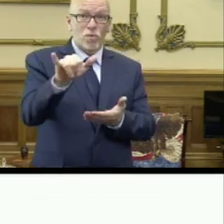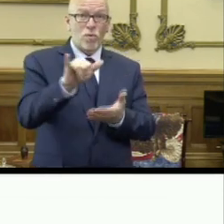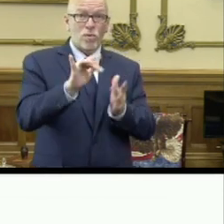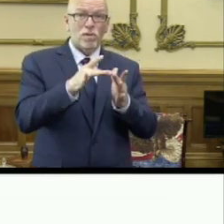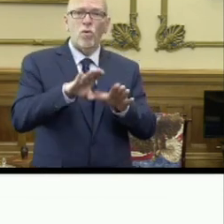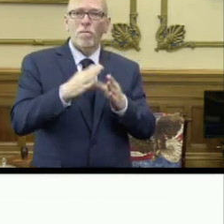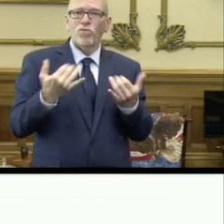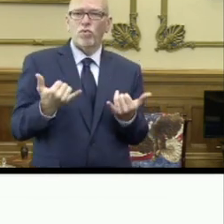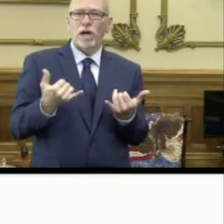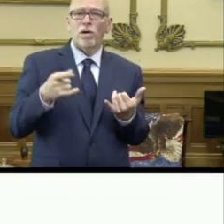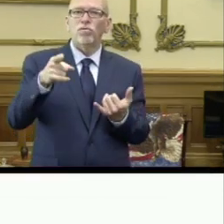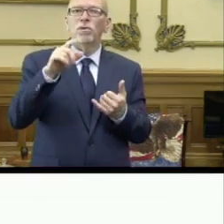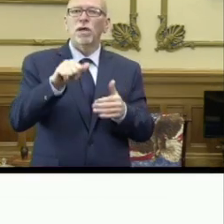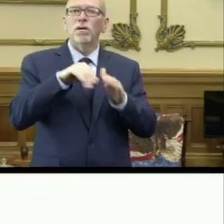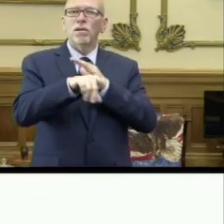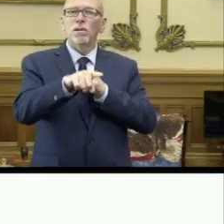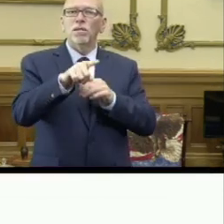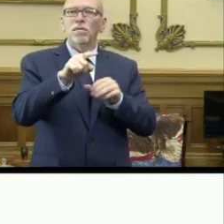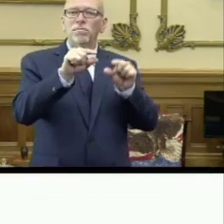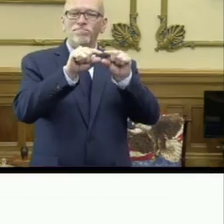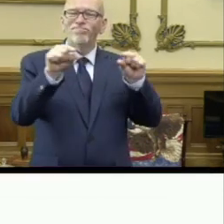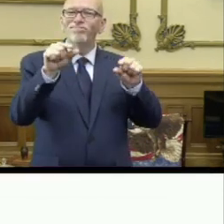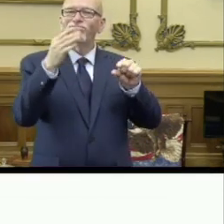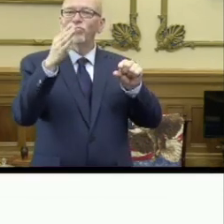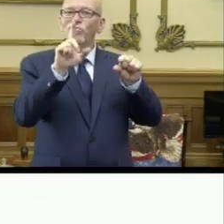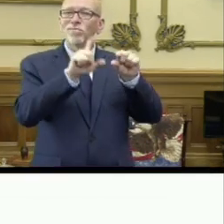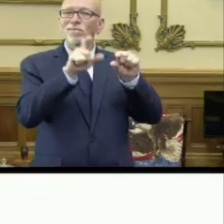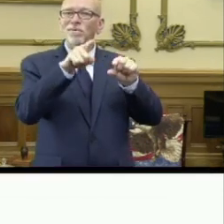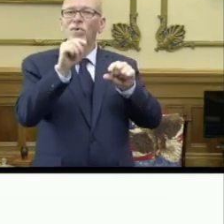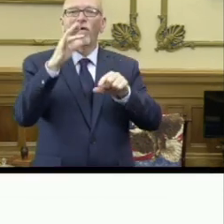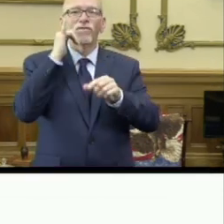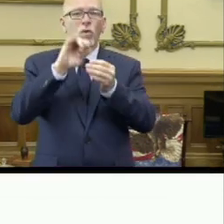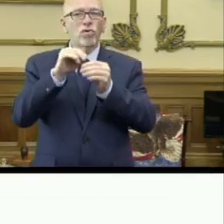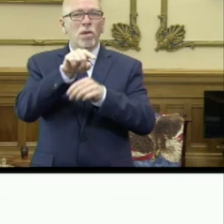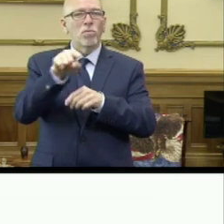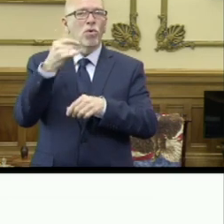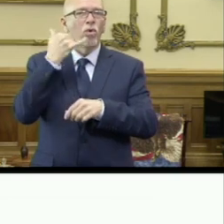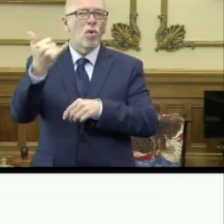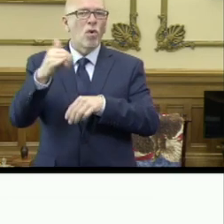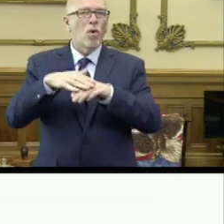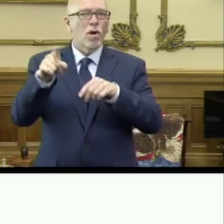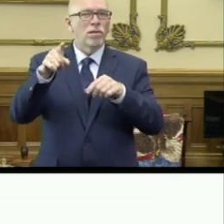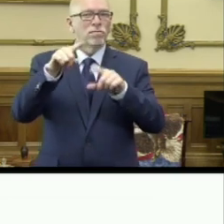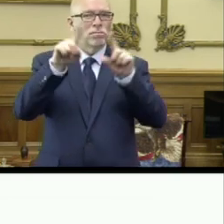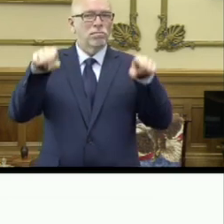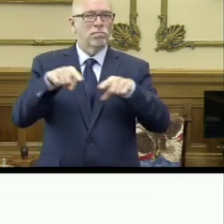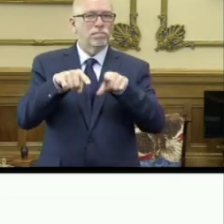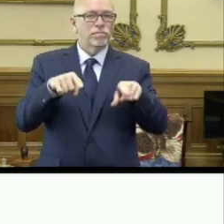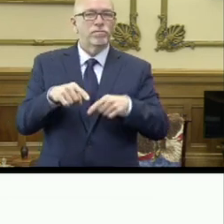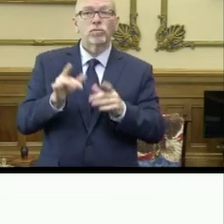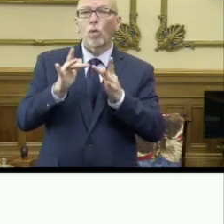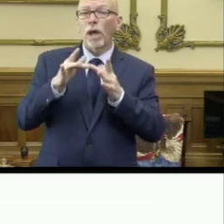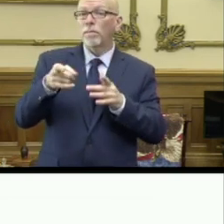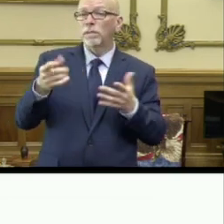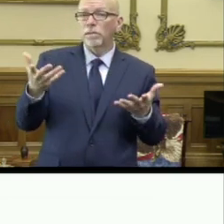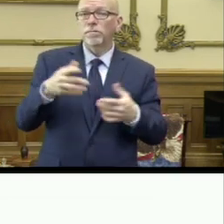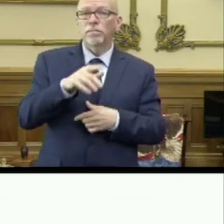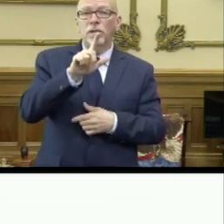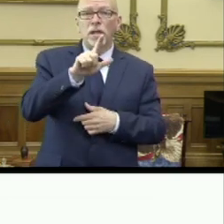and can be accessed at the link or the phone number listed on the slide. The website is